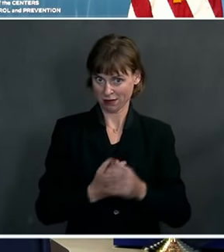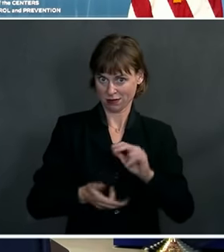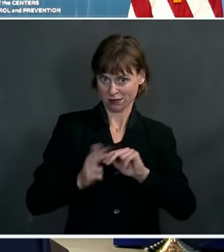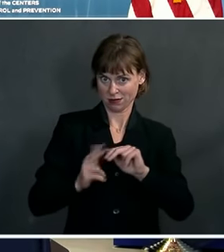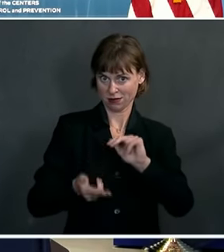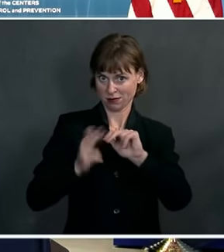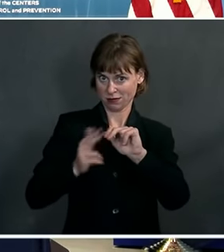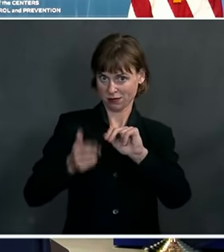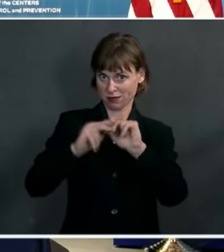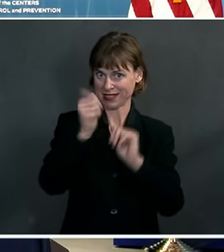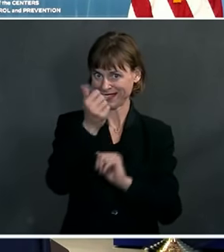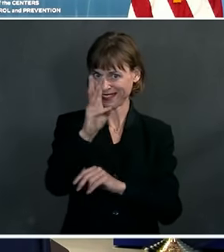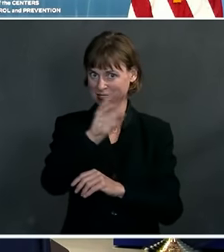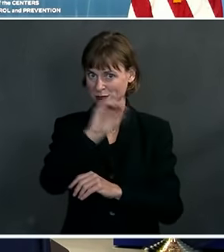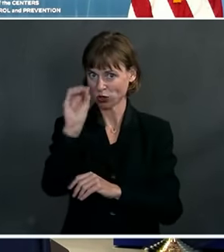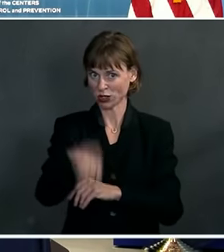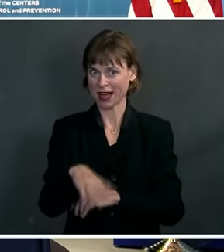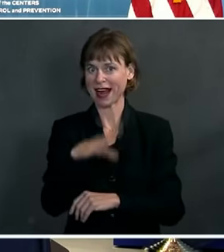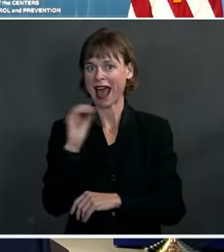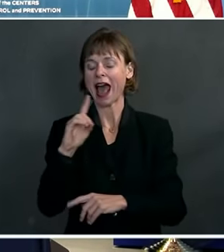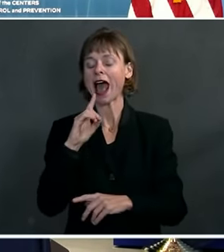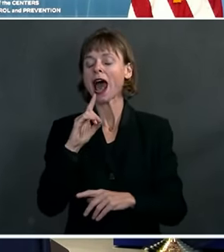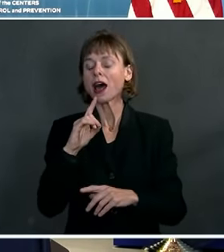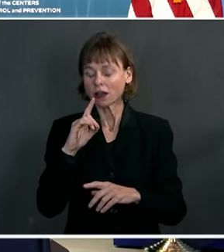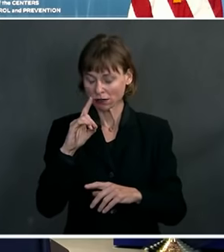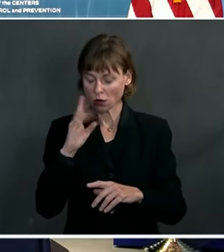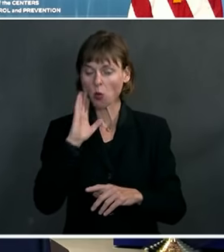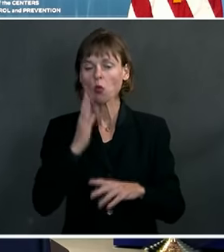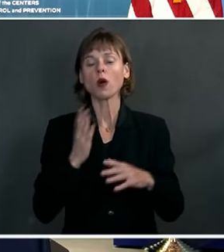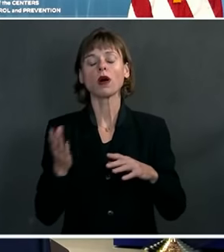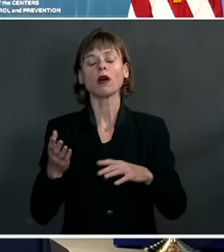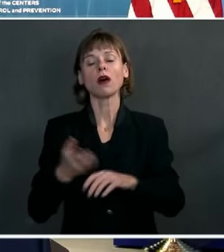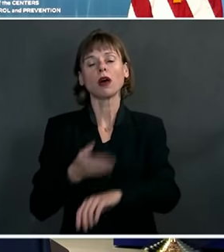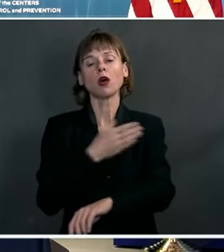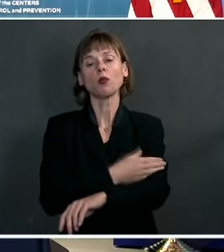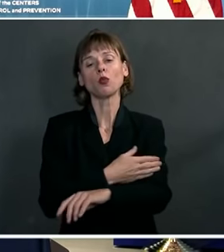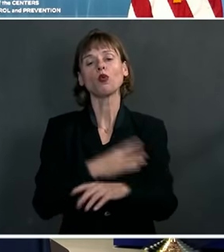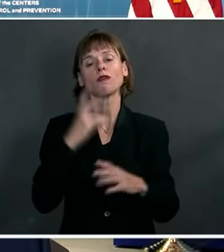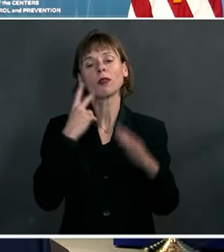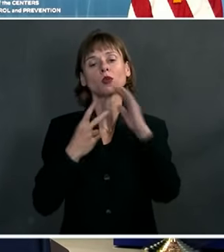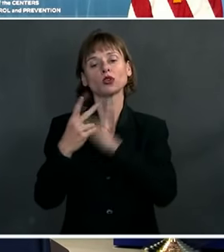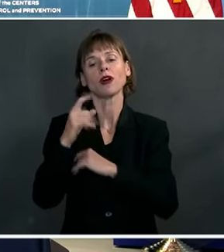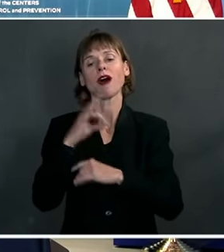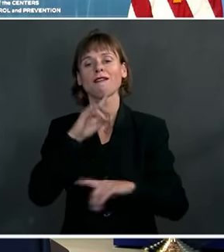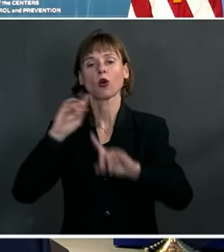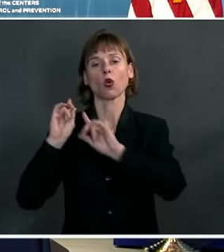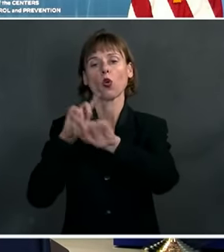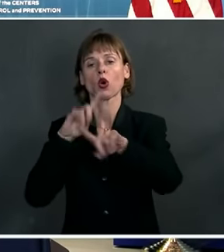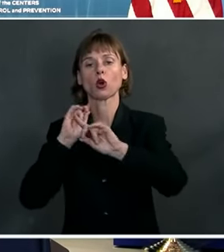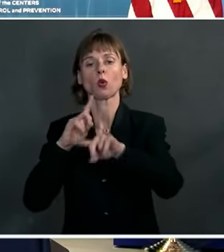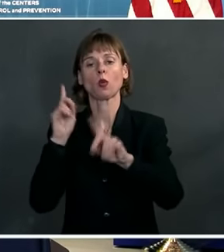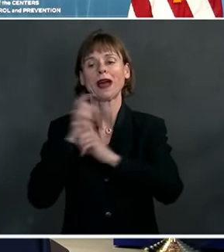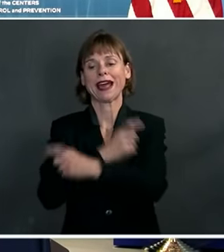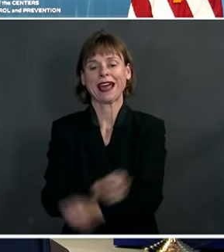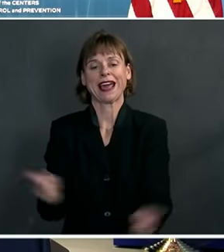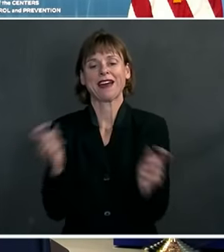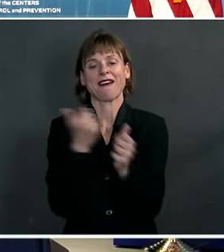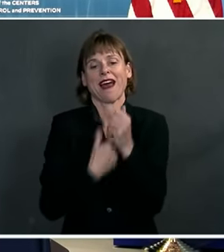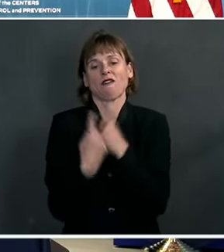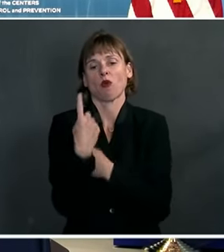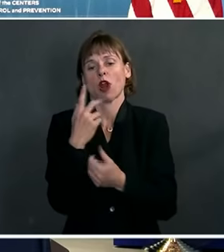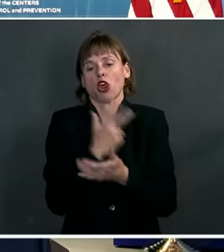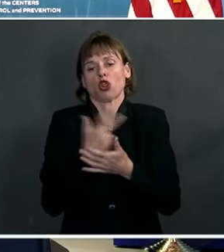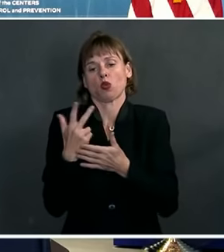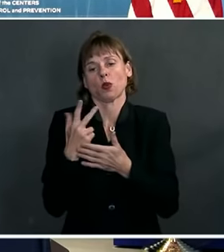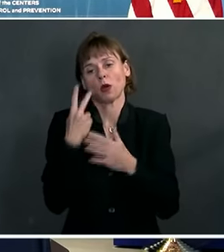predictability of ordering vaccines by giving everyone a three-week forward window into how many vaccines